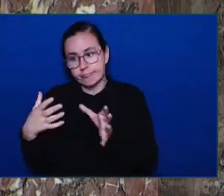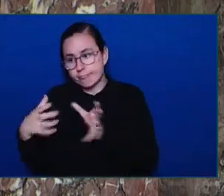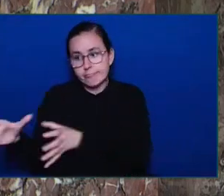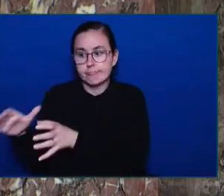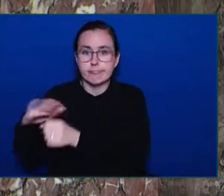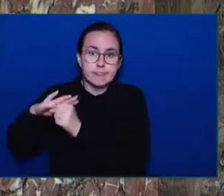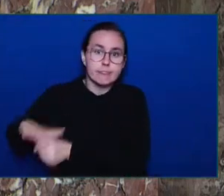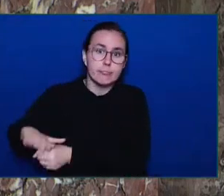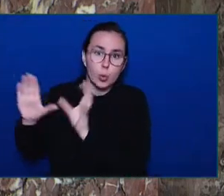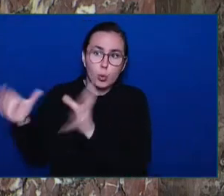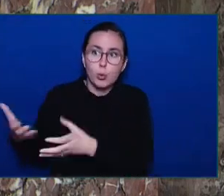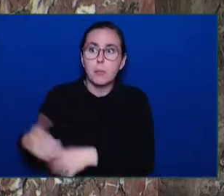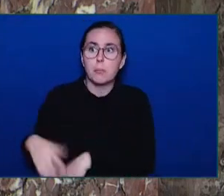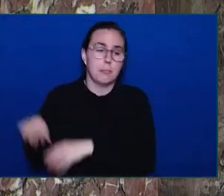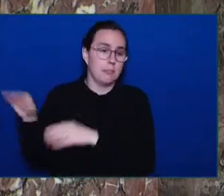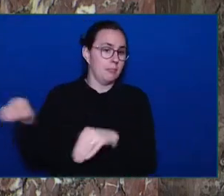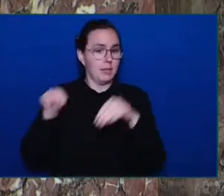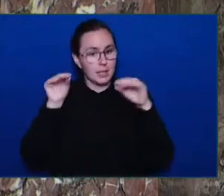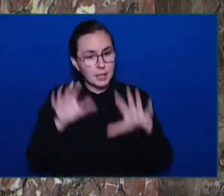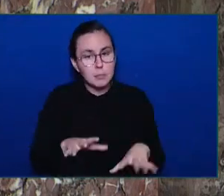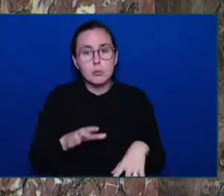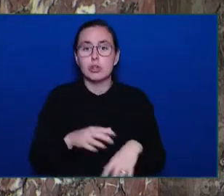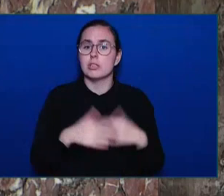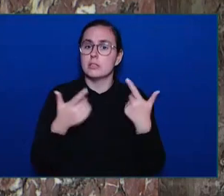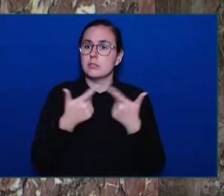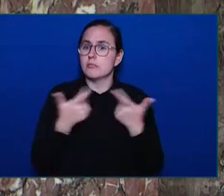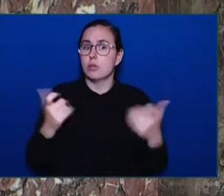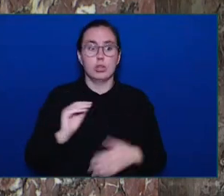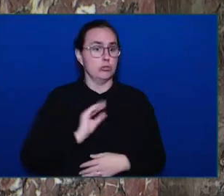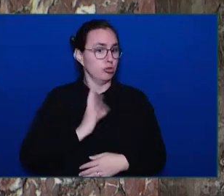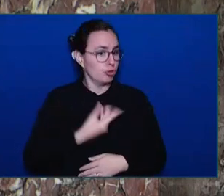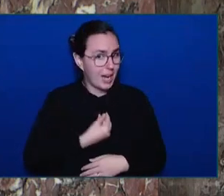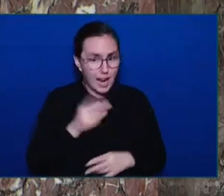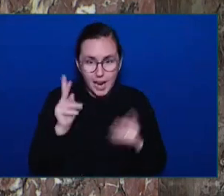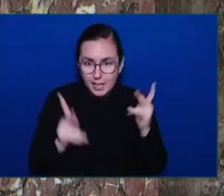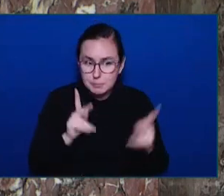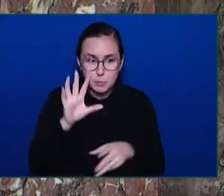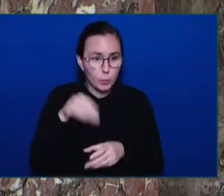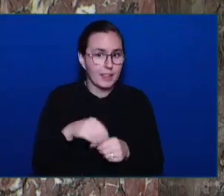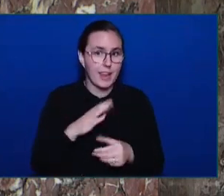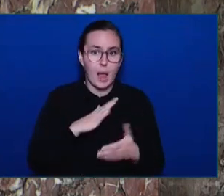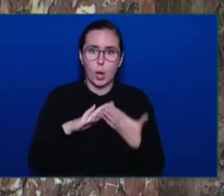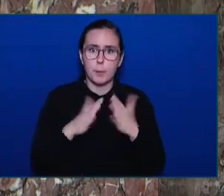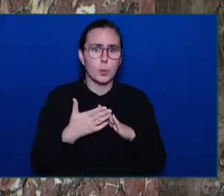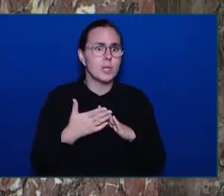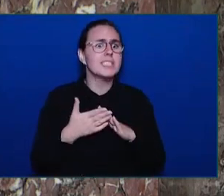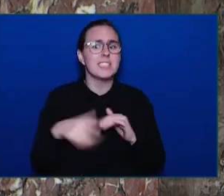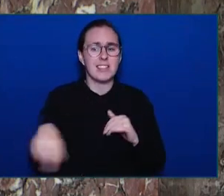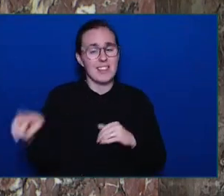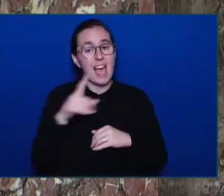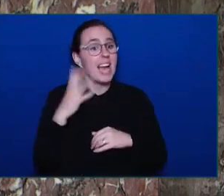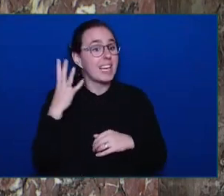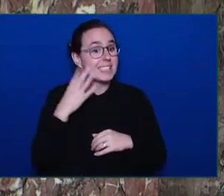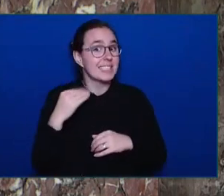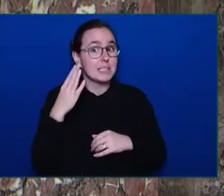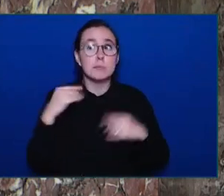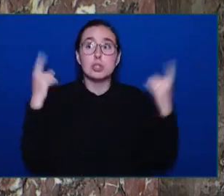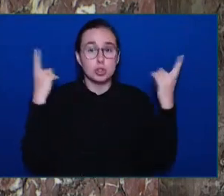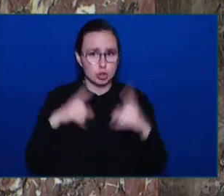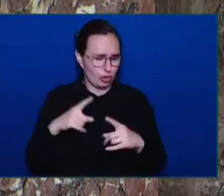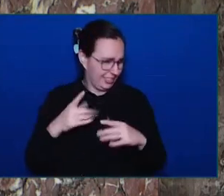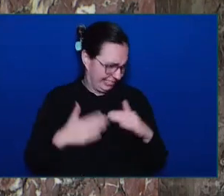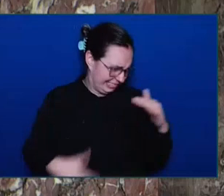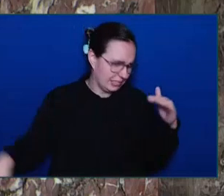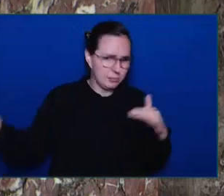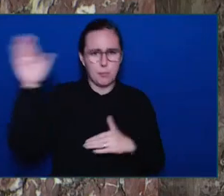trans people in our communities are disproportionately likely to face violence. We are committed to taking action on gender-based violence